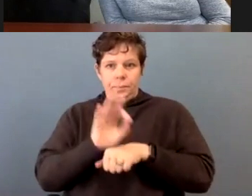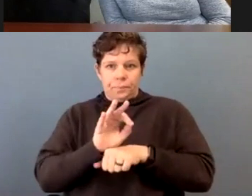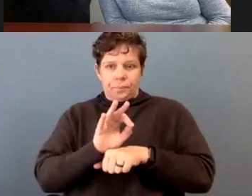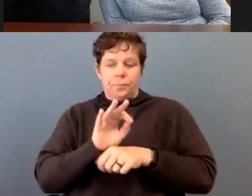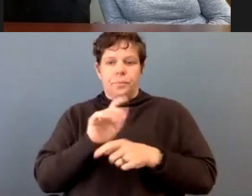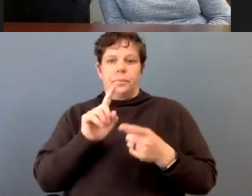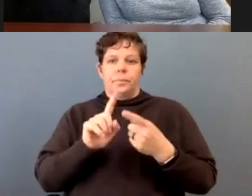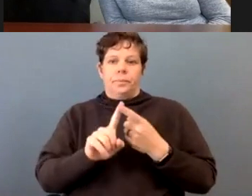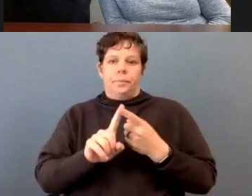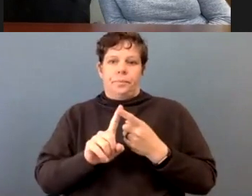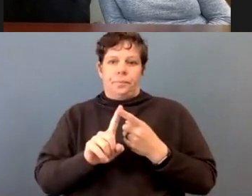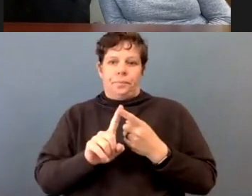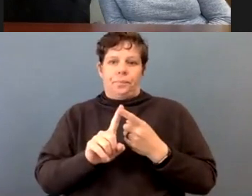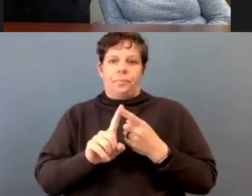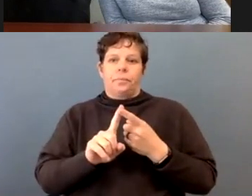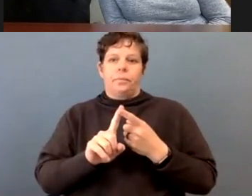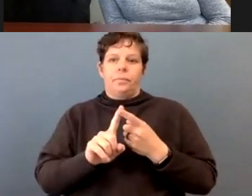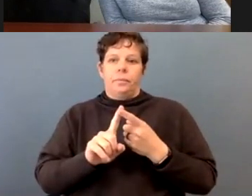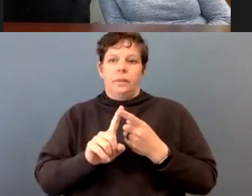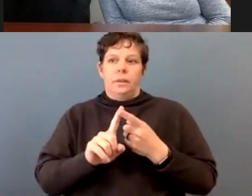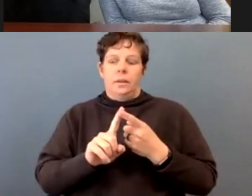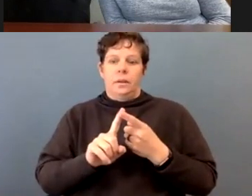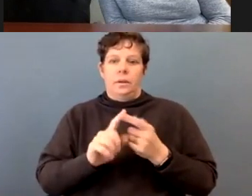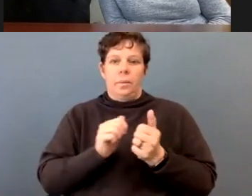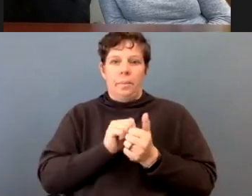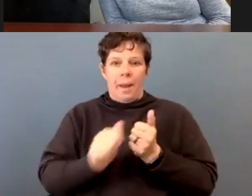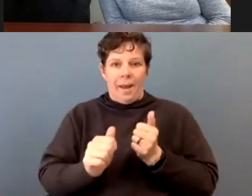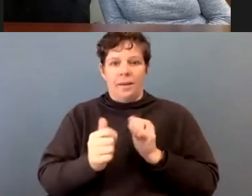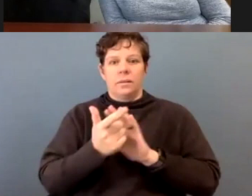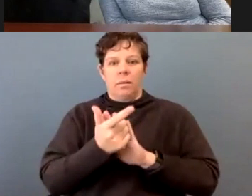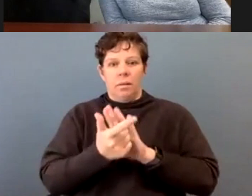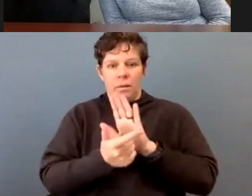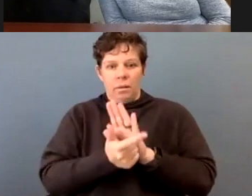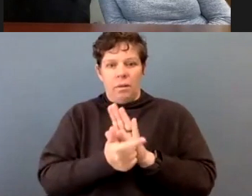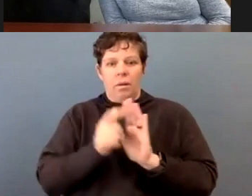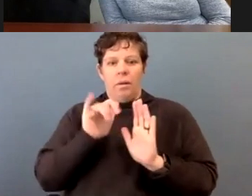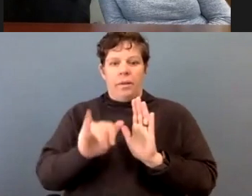get legislation done that requires